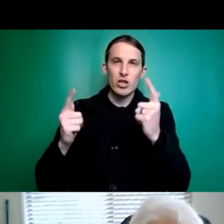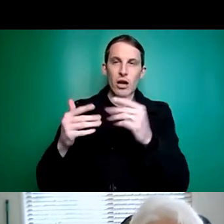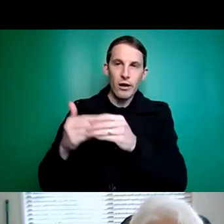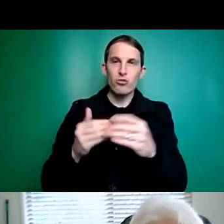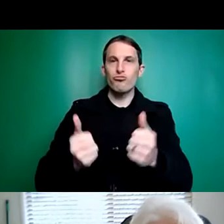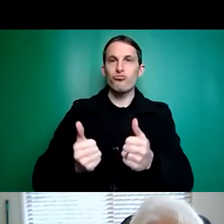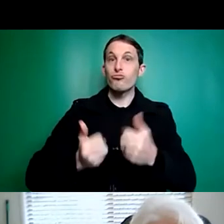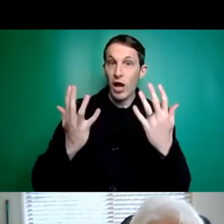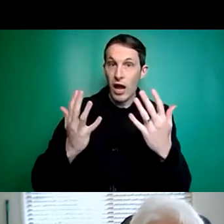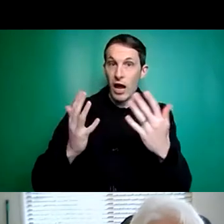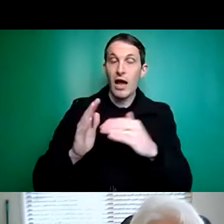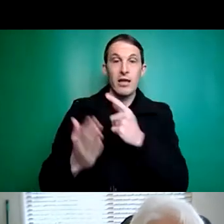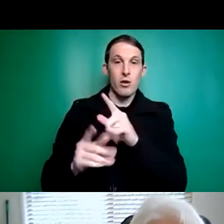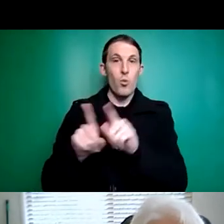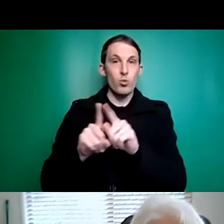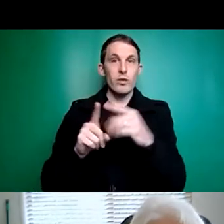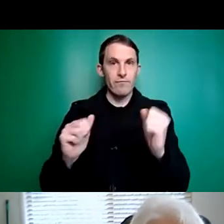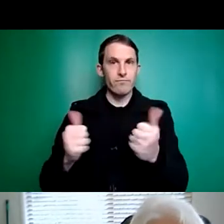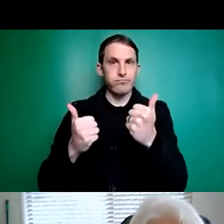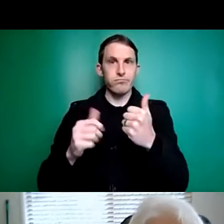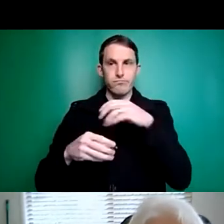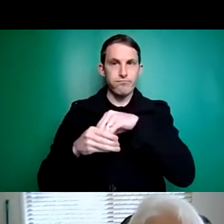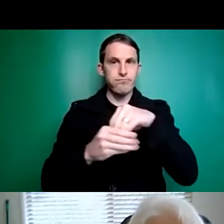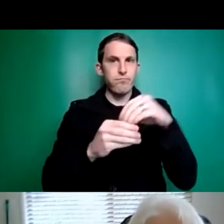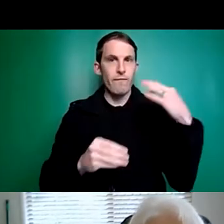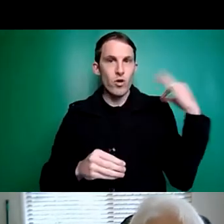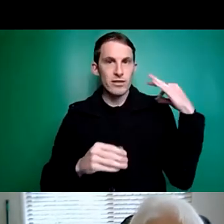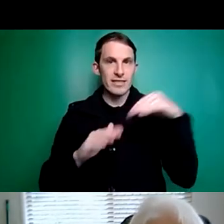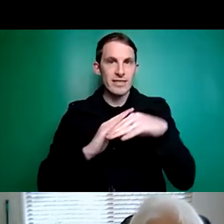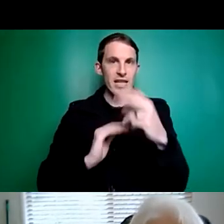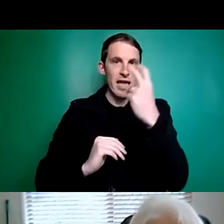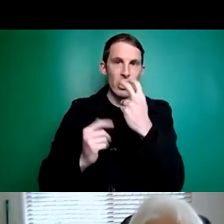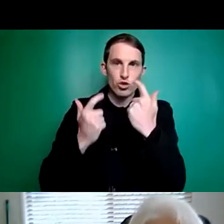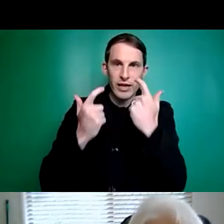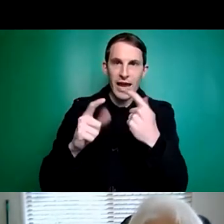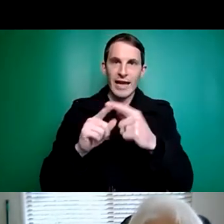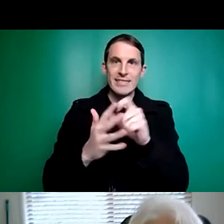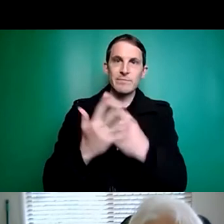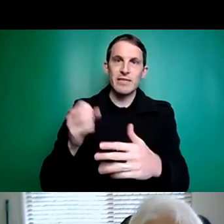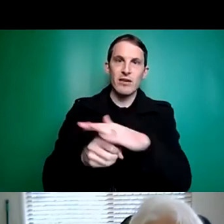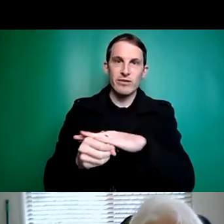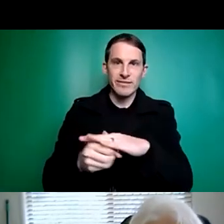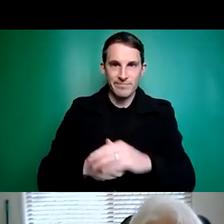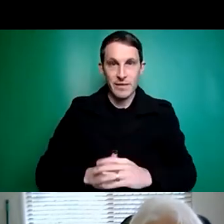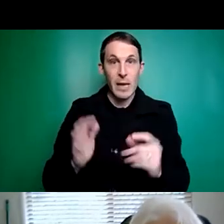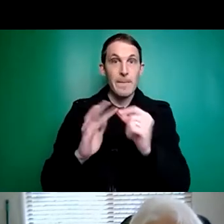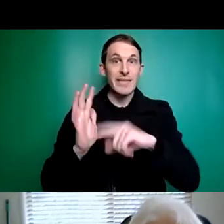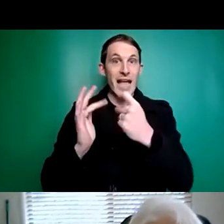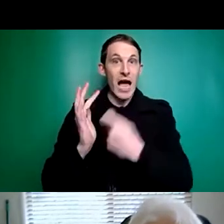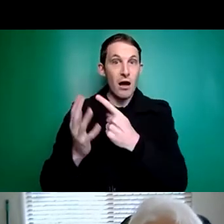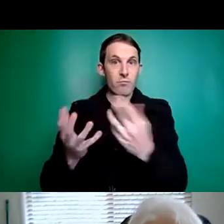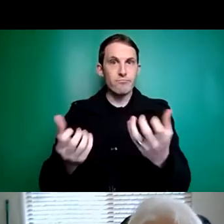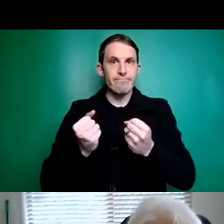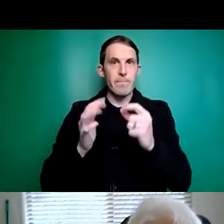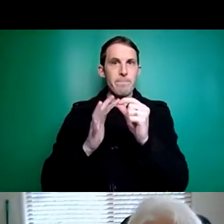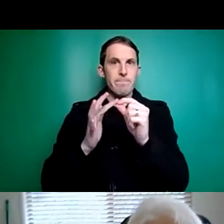also has an extensive volunteer history in aged care and disability. Peter contracted polio